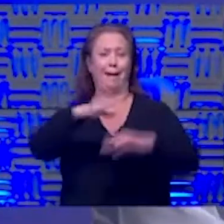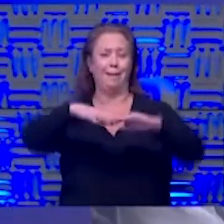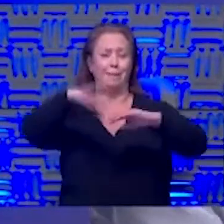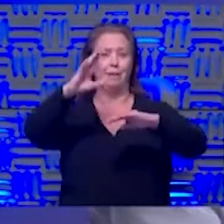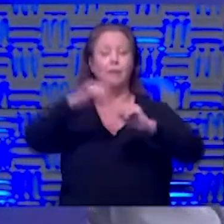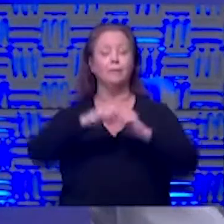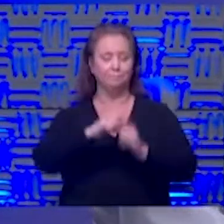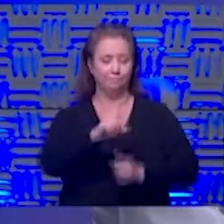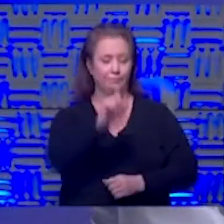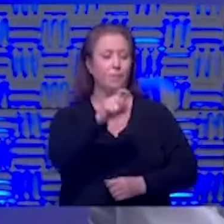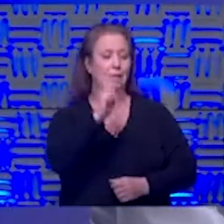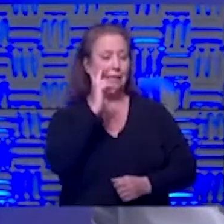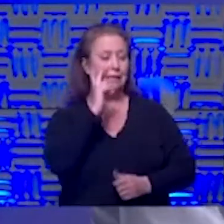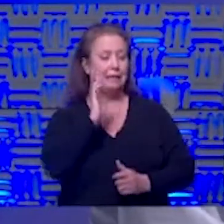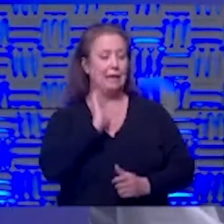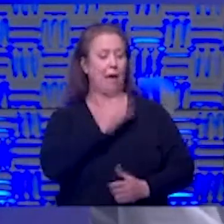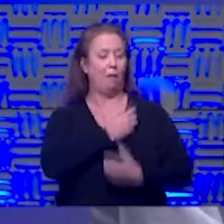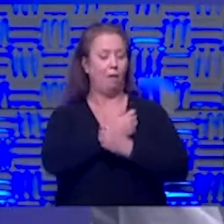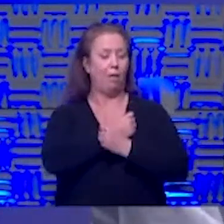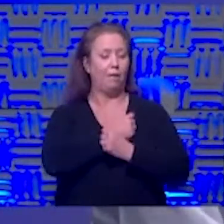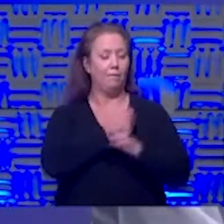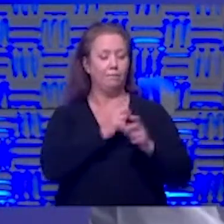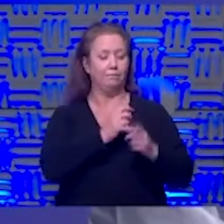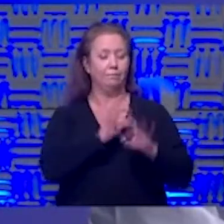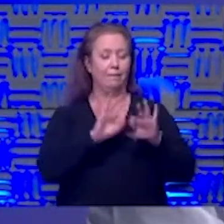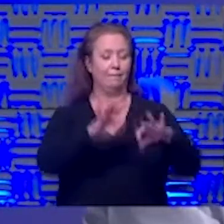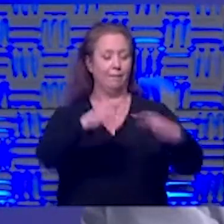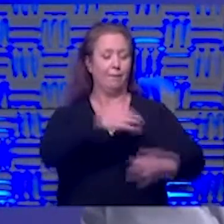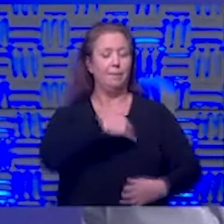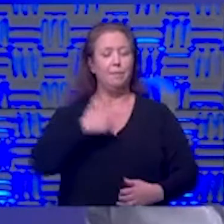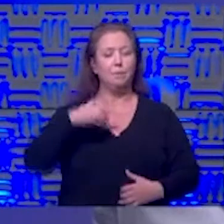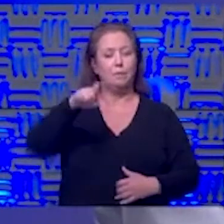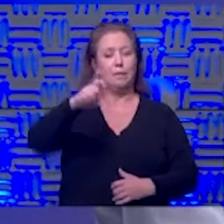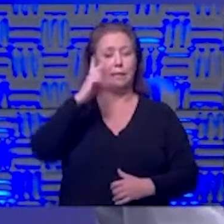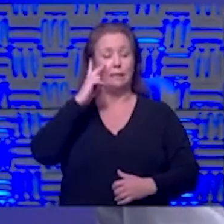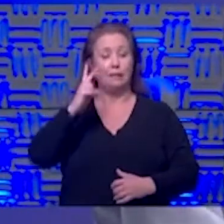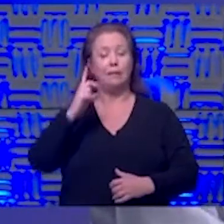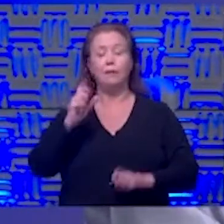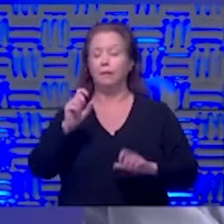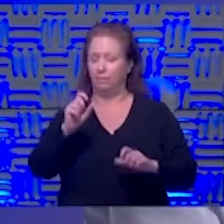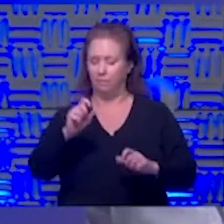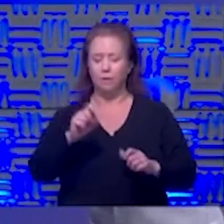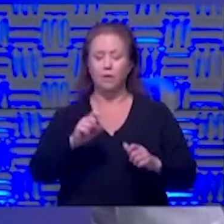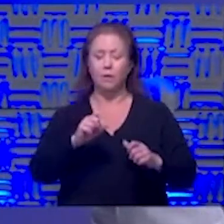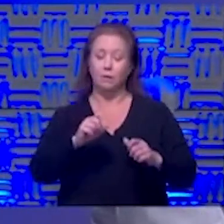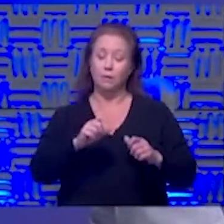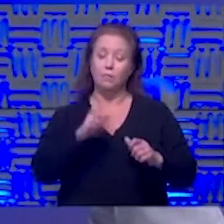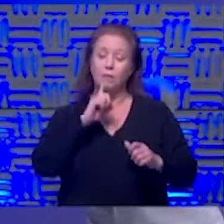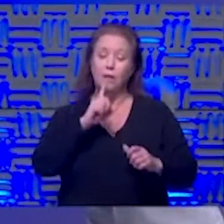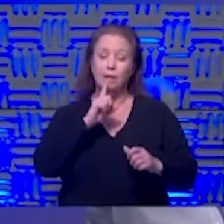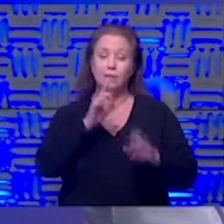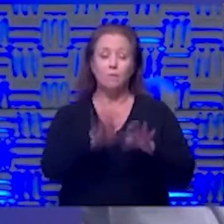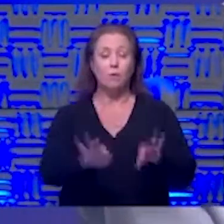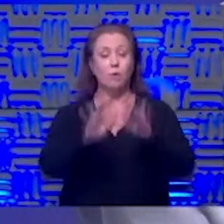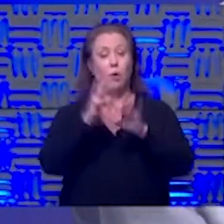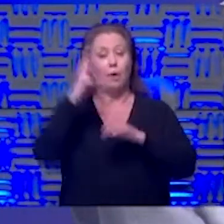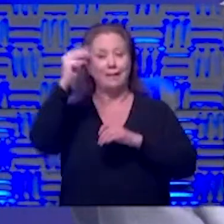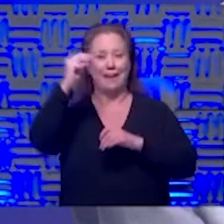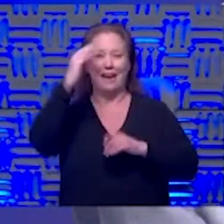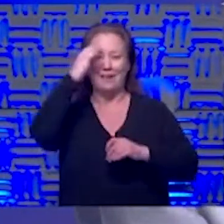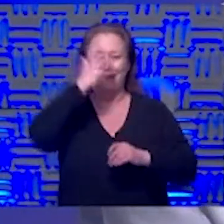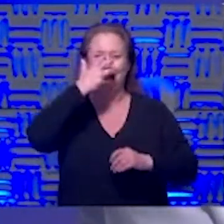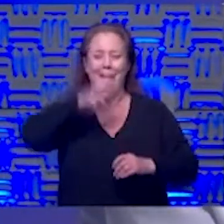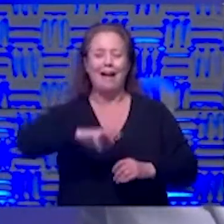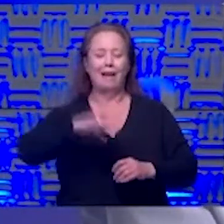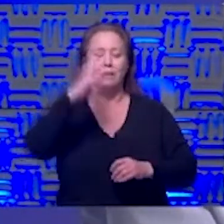i think for everybody's benefit certainly if you can do it outside if you can do it outside i know it's getting hot